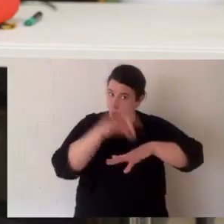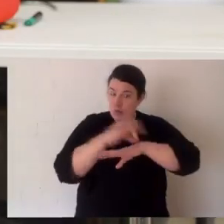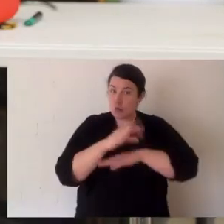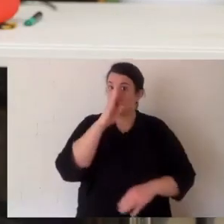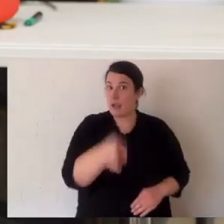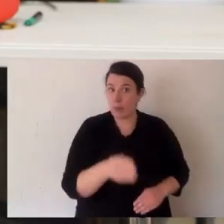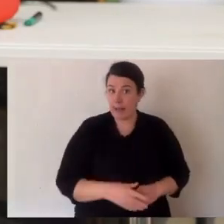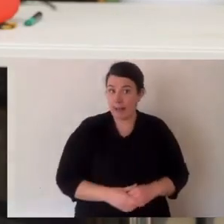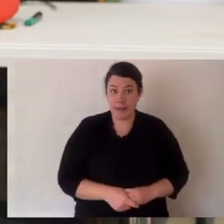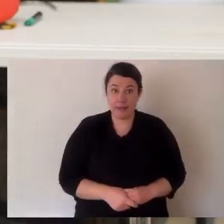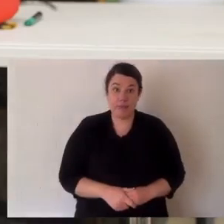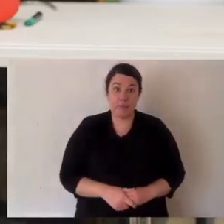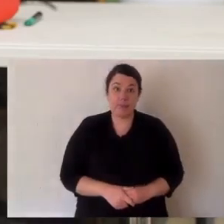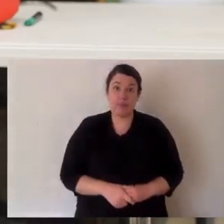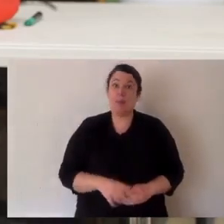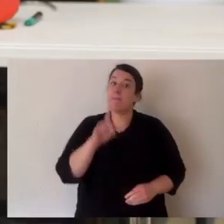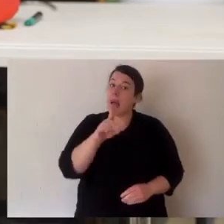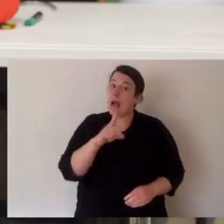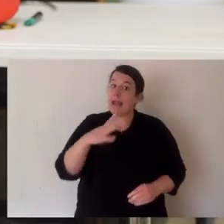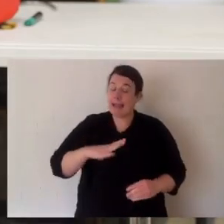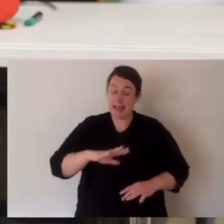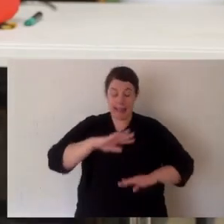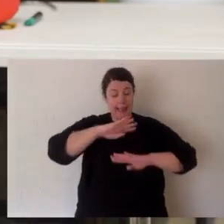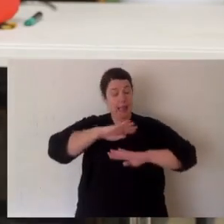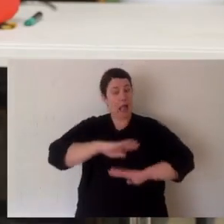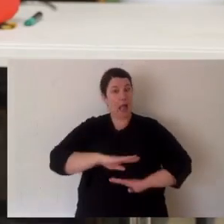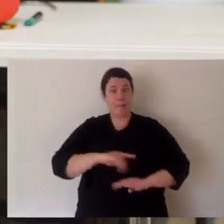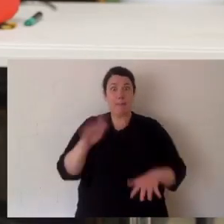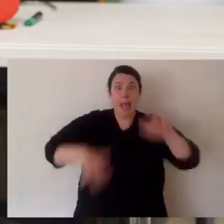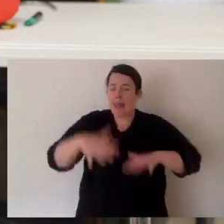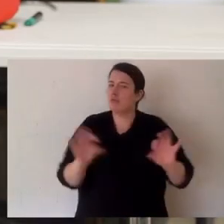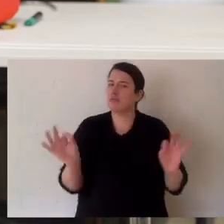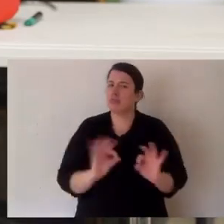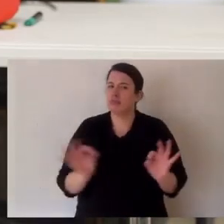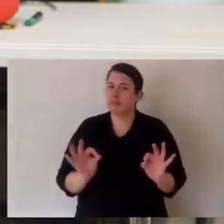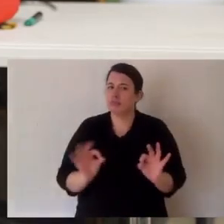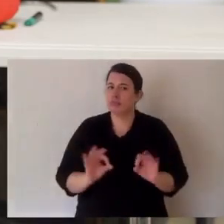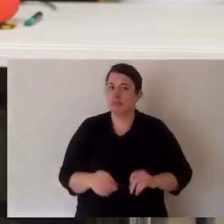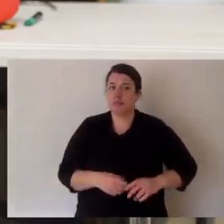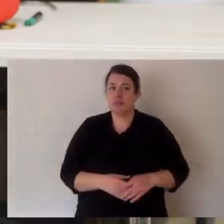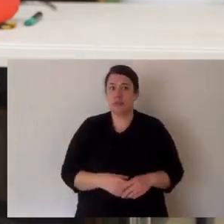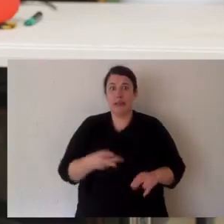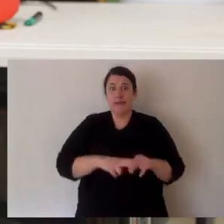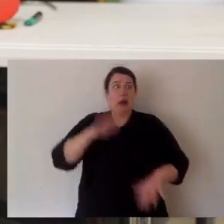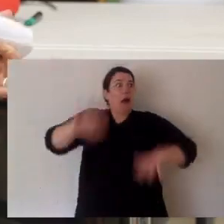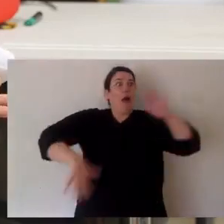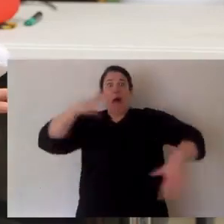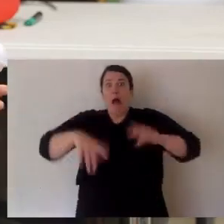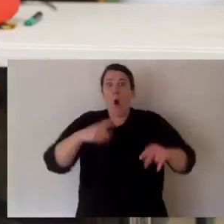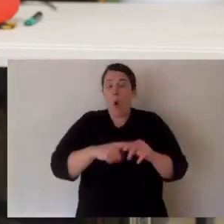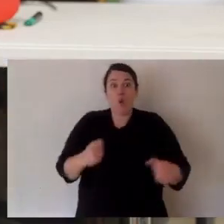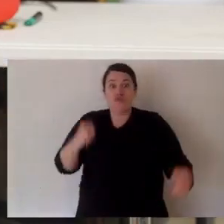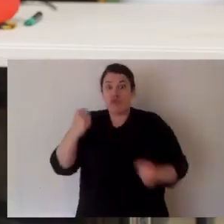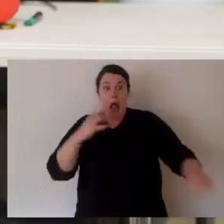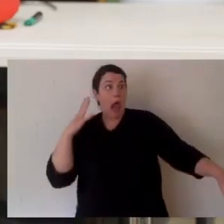But on your way, you need to stay calm, like I am now. Now, if you panic or you run,